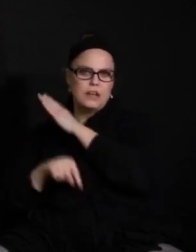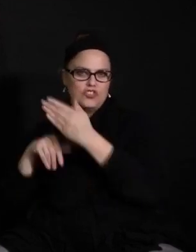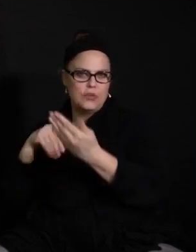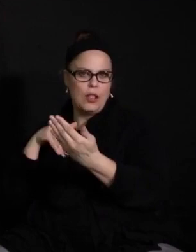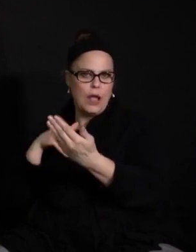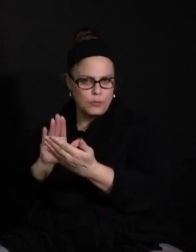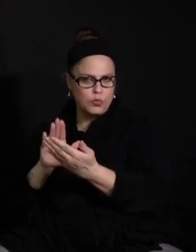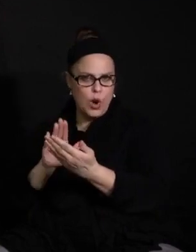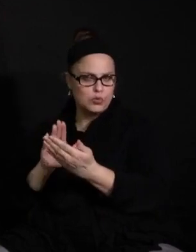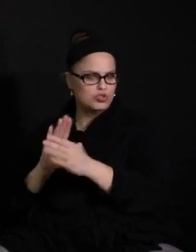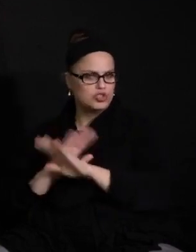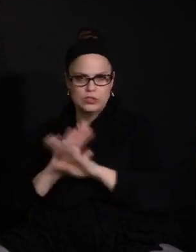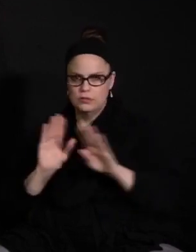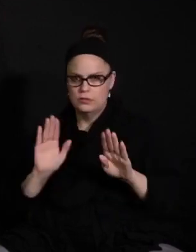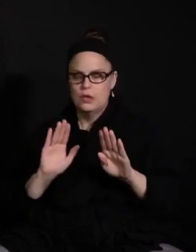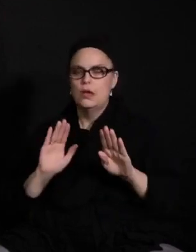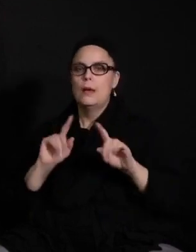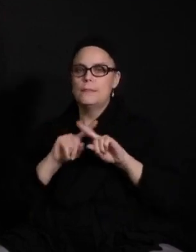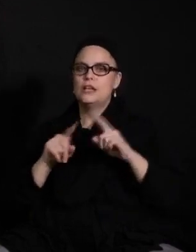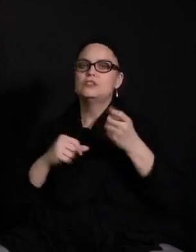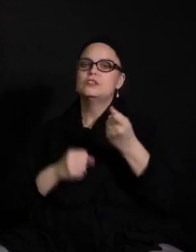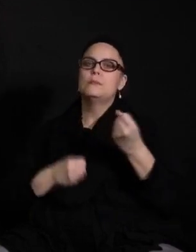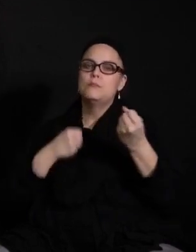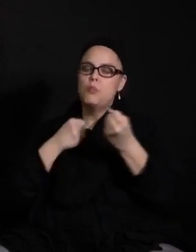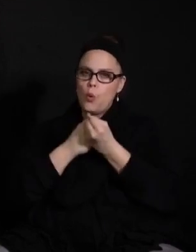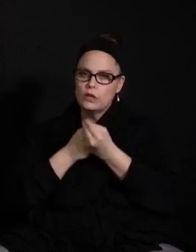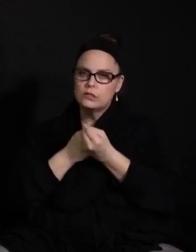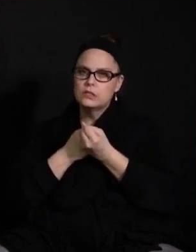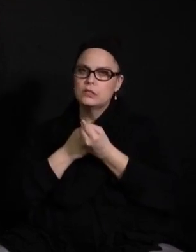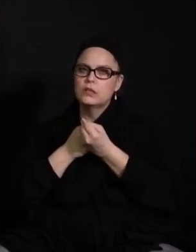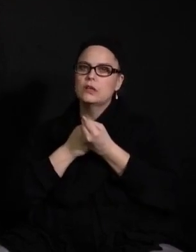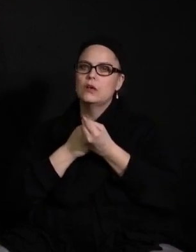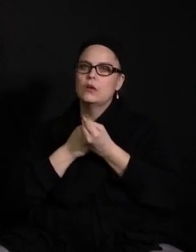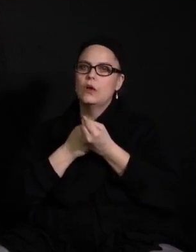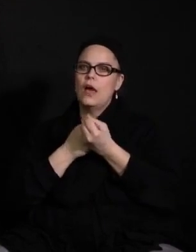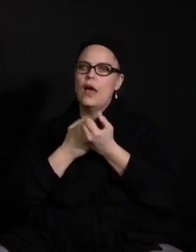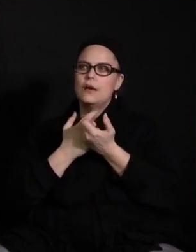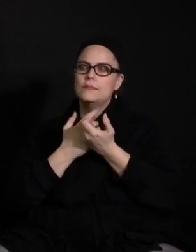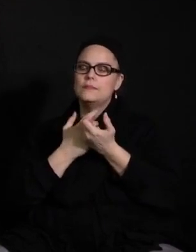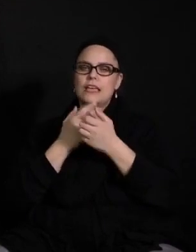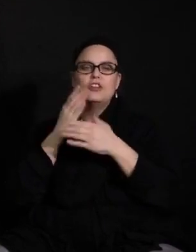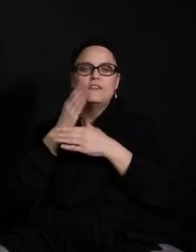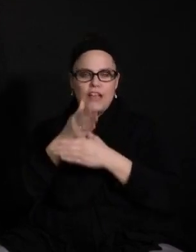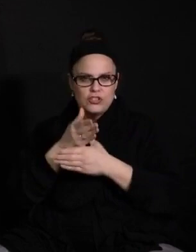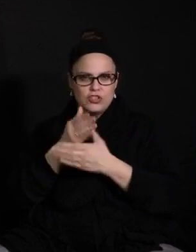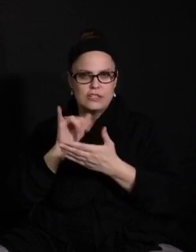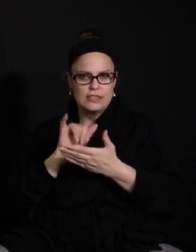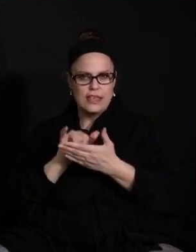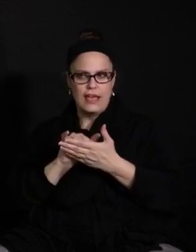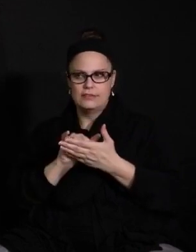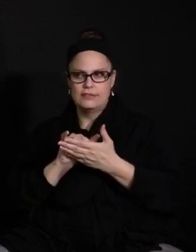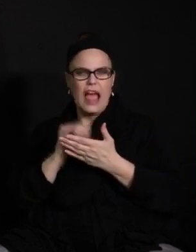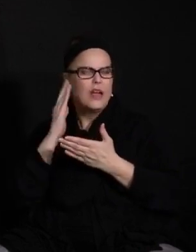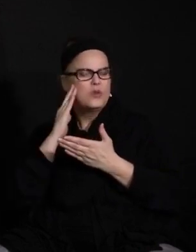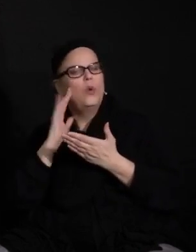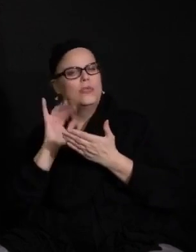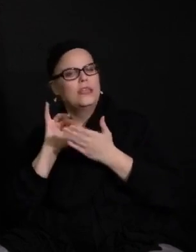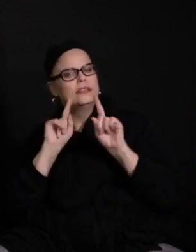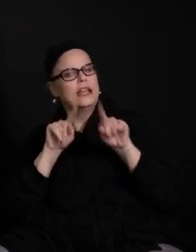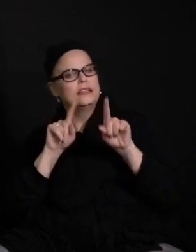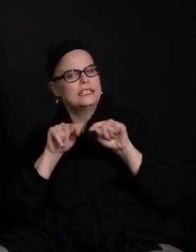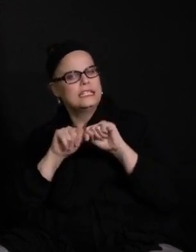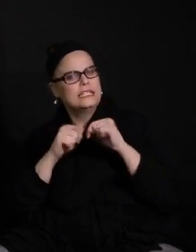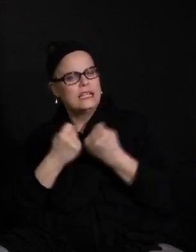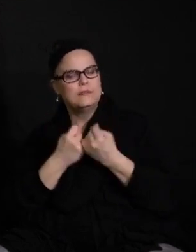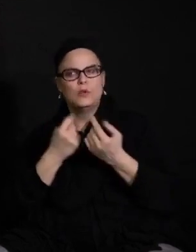but really want to support interventions that I know attendance teams and some of my colleagues and school